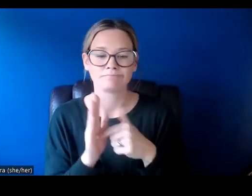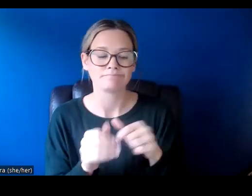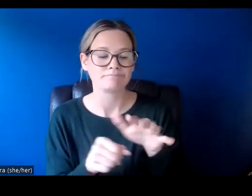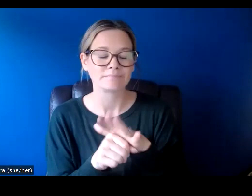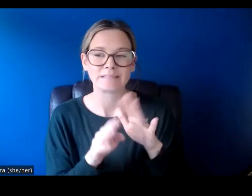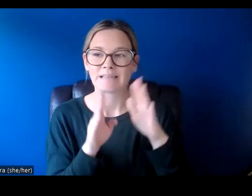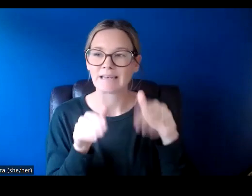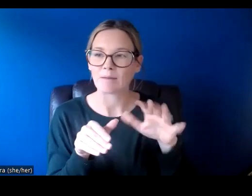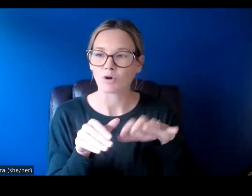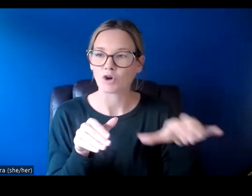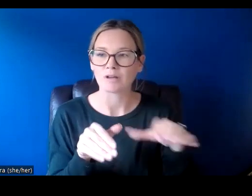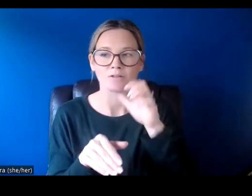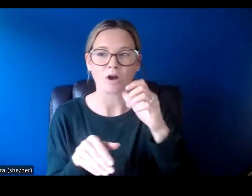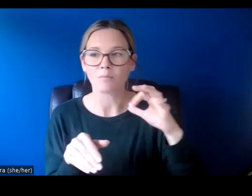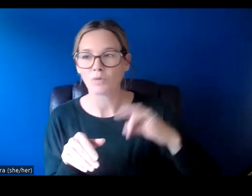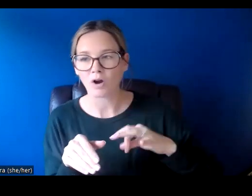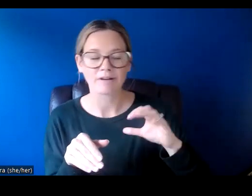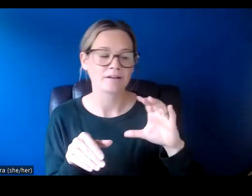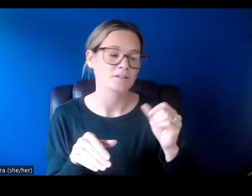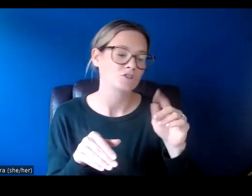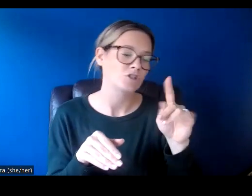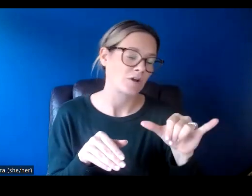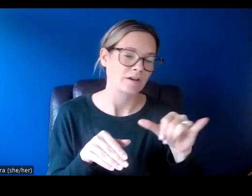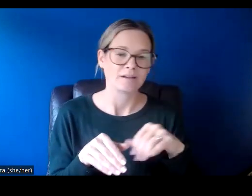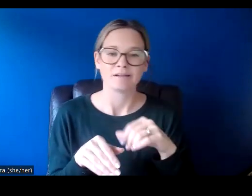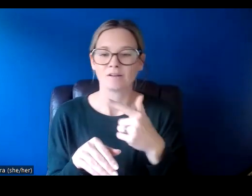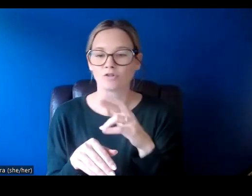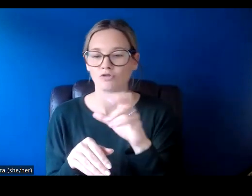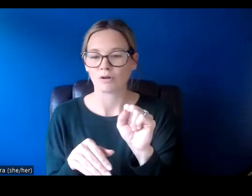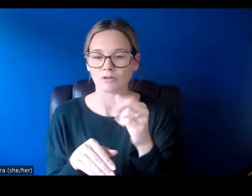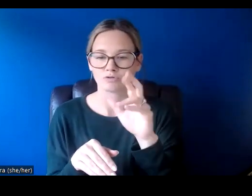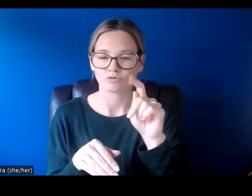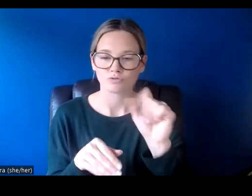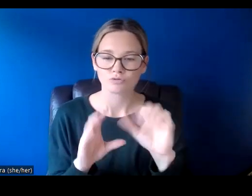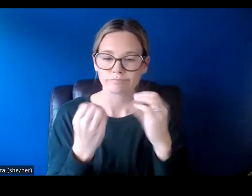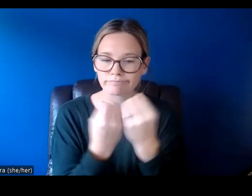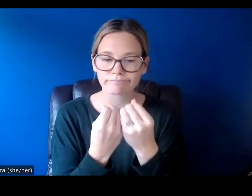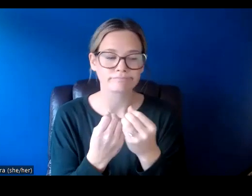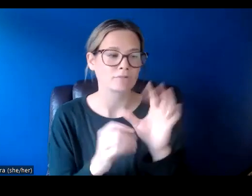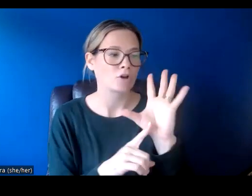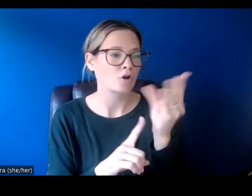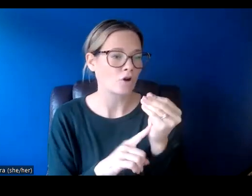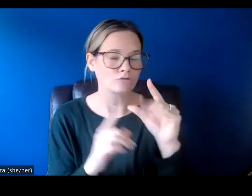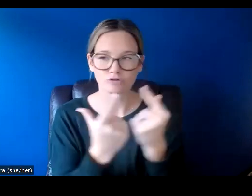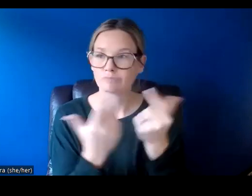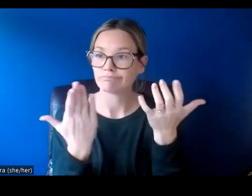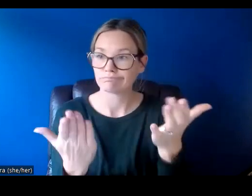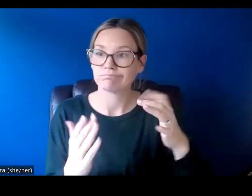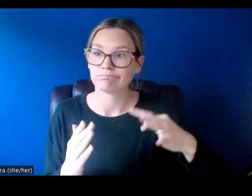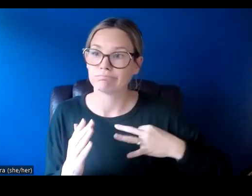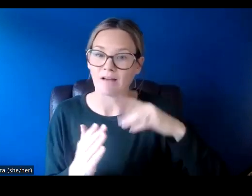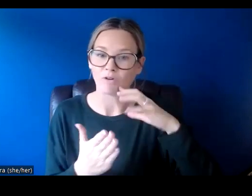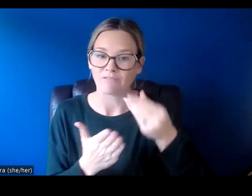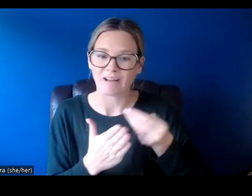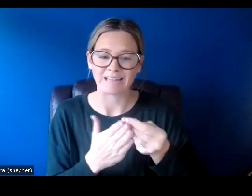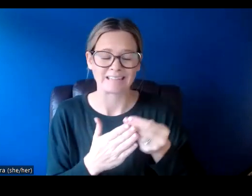associations, non-profit or charitable organizations, grassroots organizations, or cultural groups can apply for funding. This